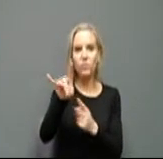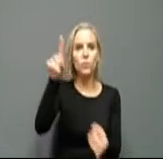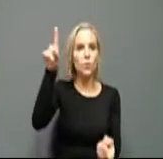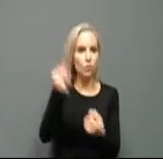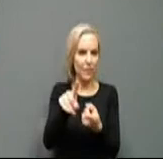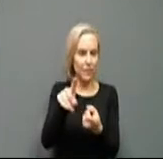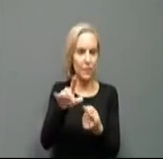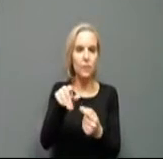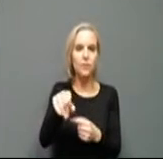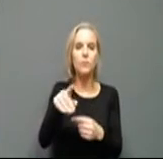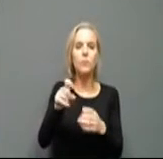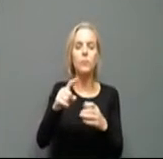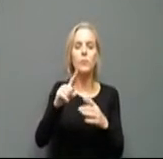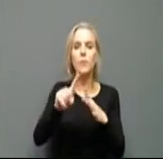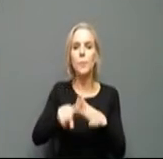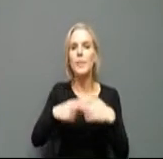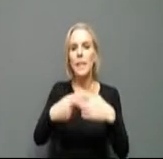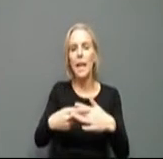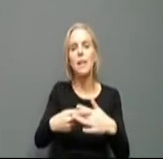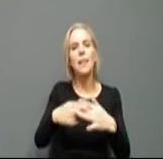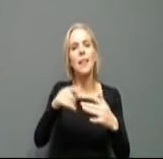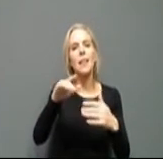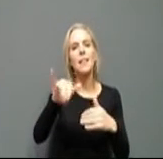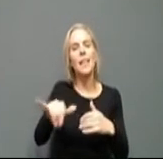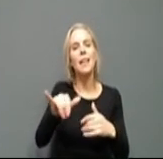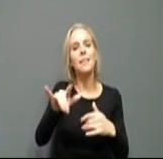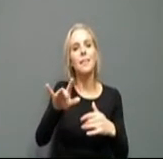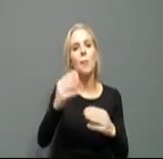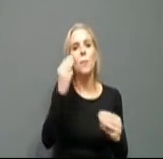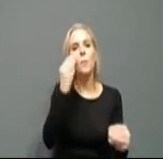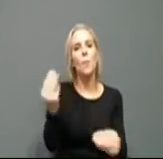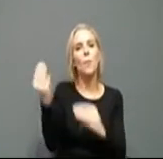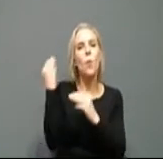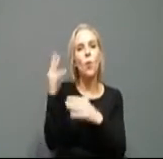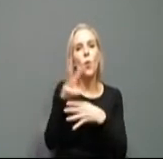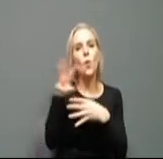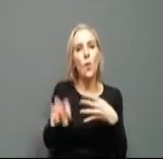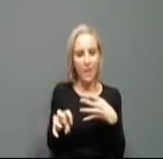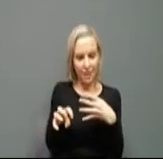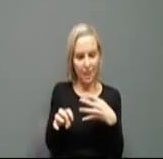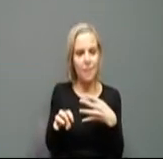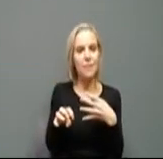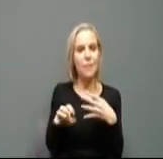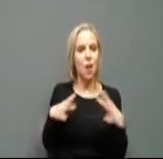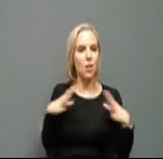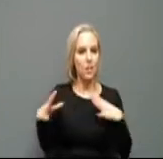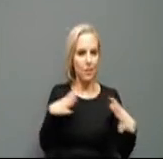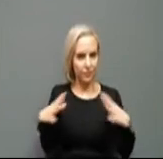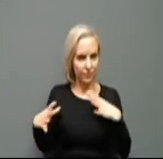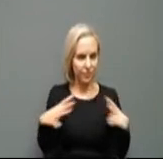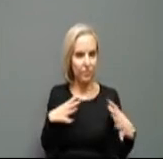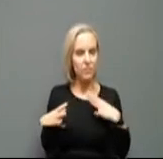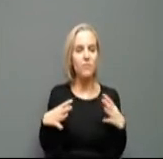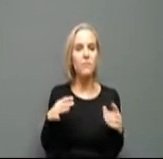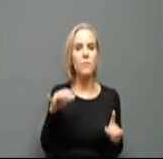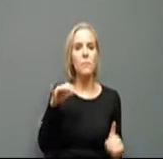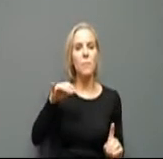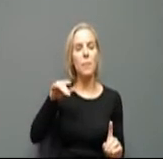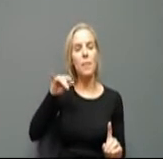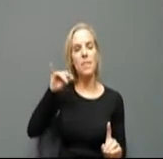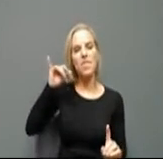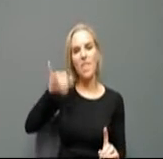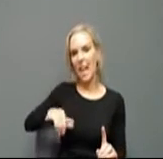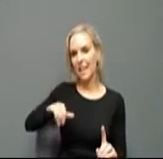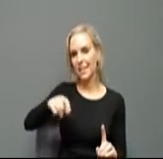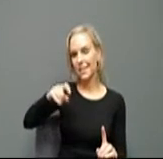long holiday Memorial Day weekend. It gives us the time to make sure we